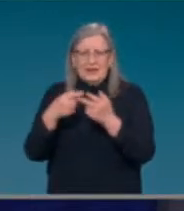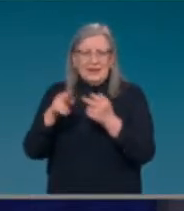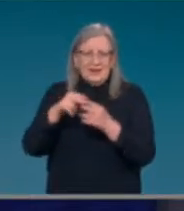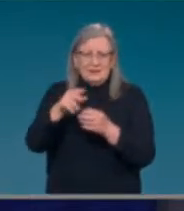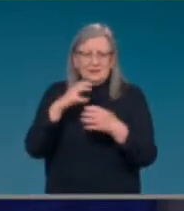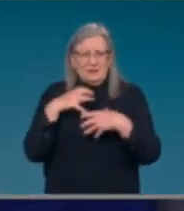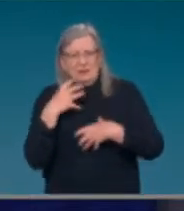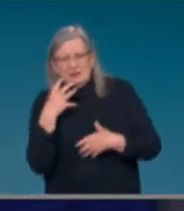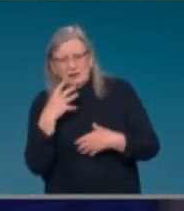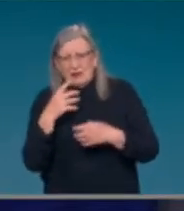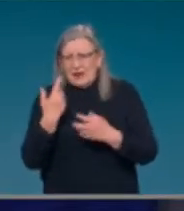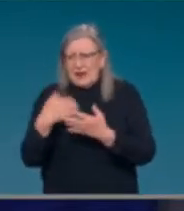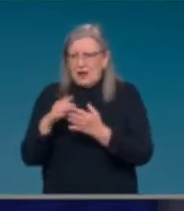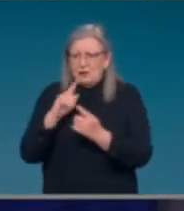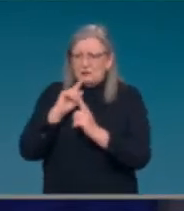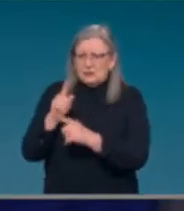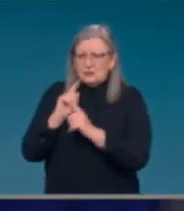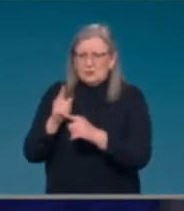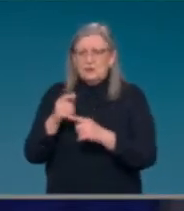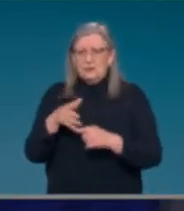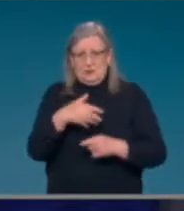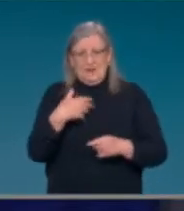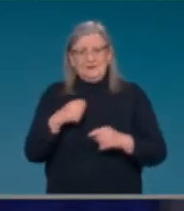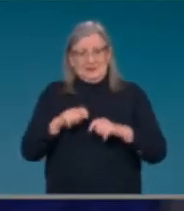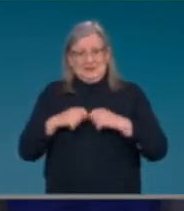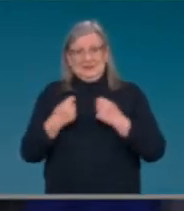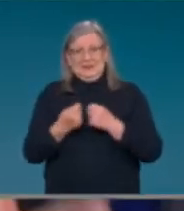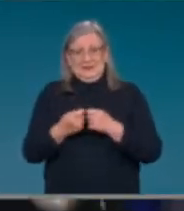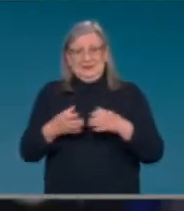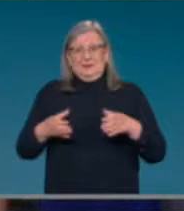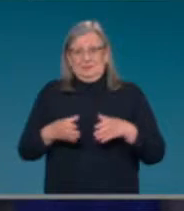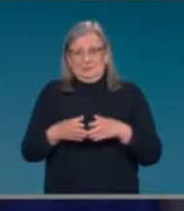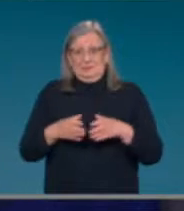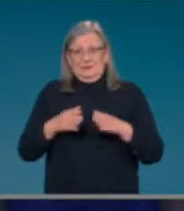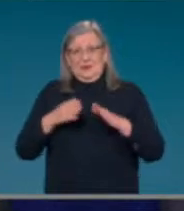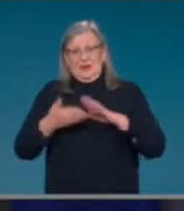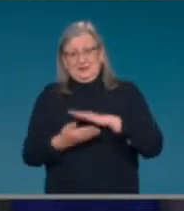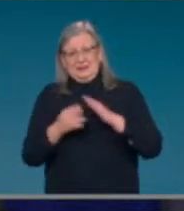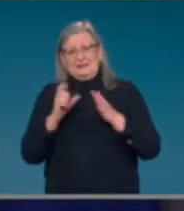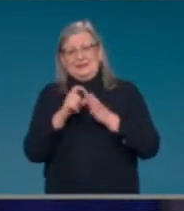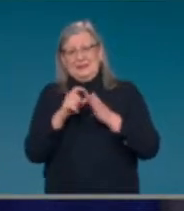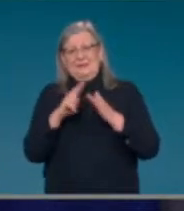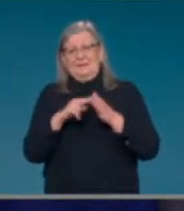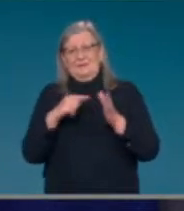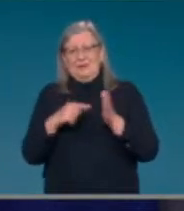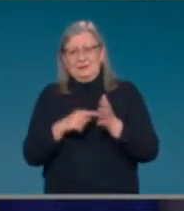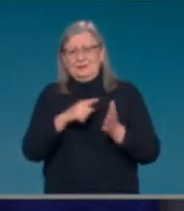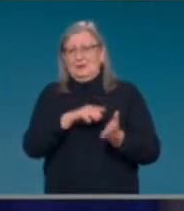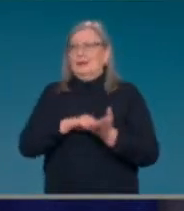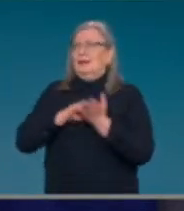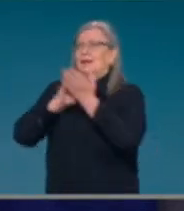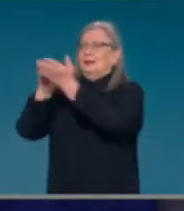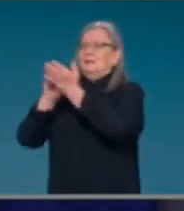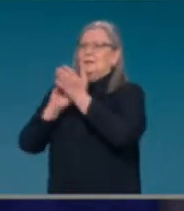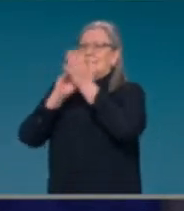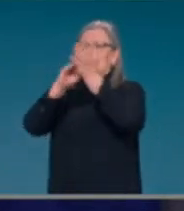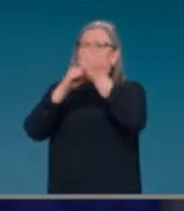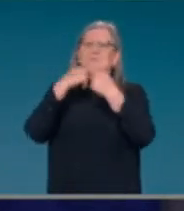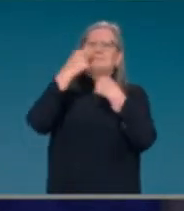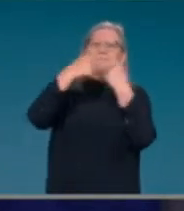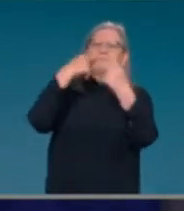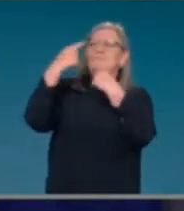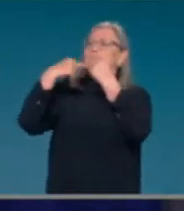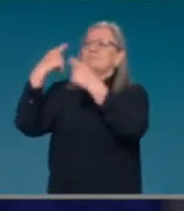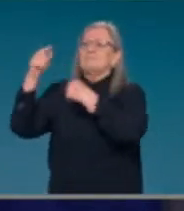actually have a team of people funded by the Department of Foreign Affairs and Trade that is providing technical support underpinning these tens of millions of doses that we're